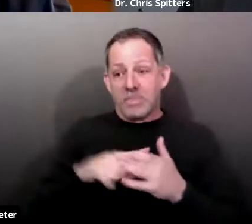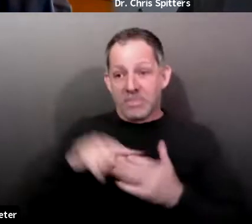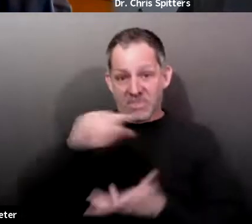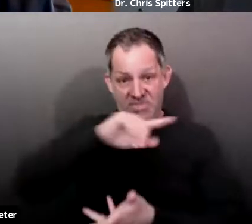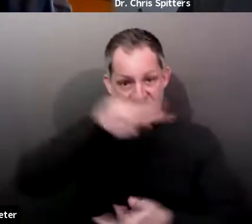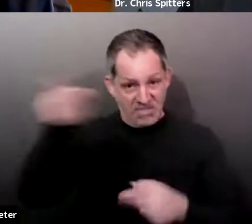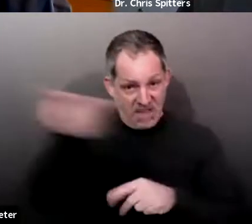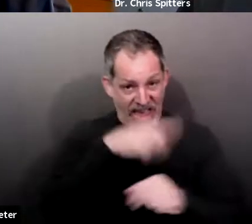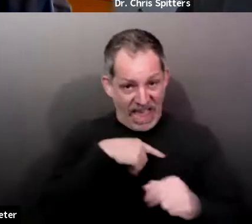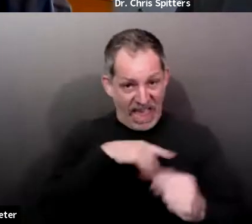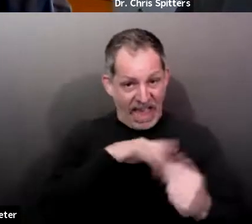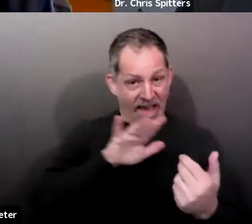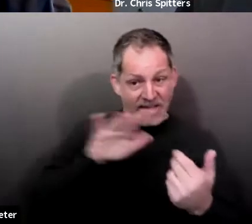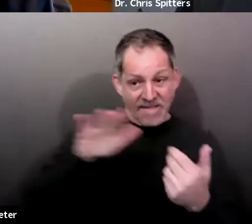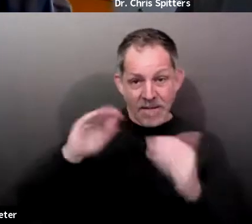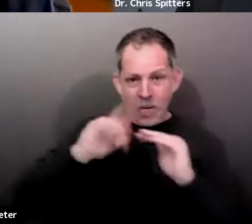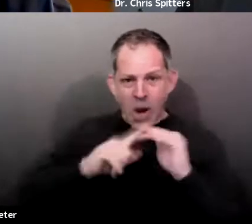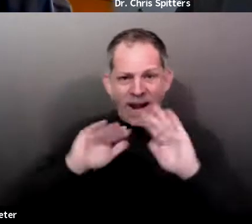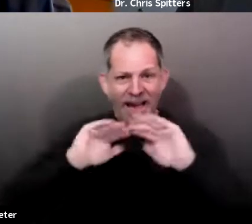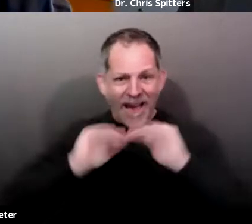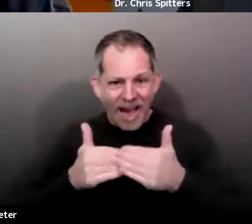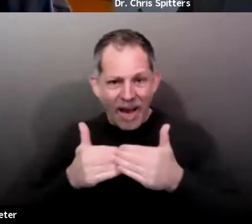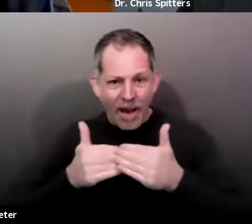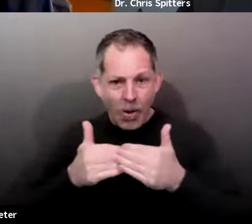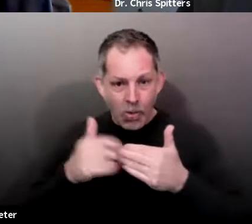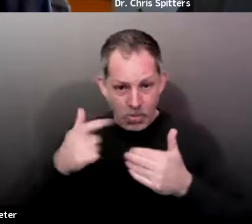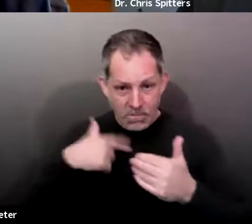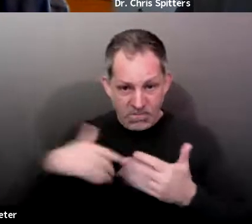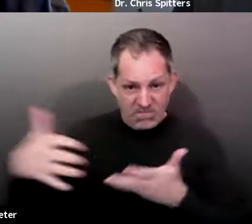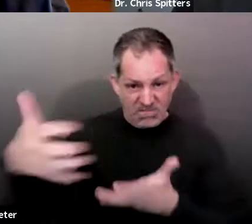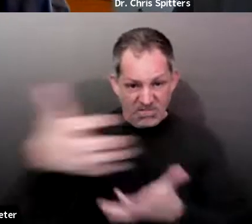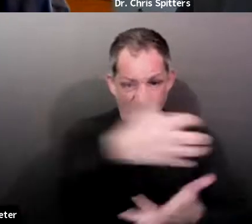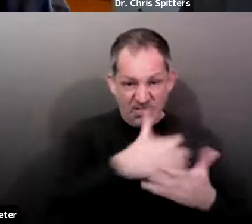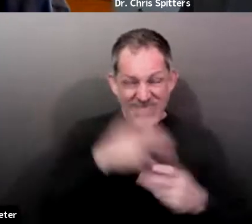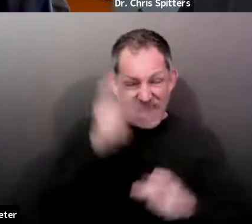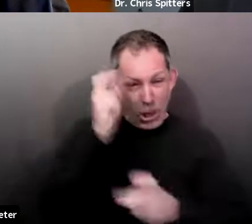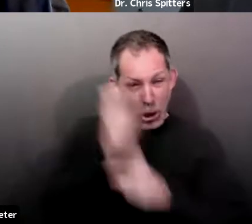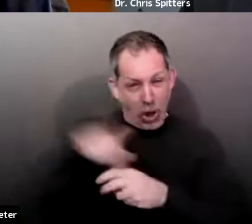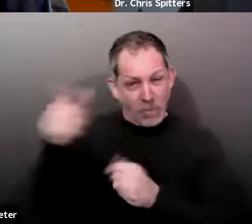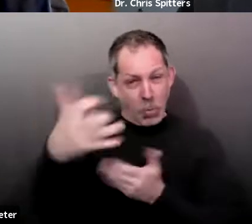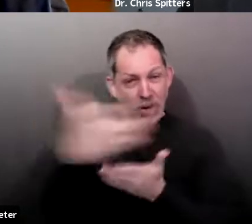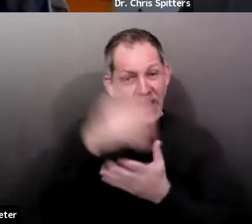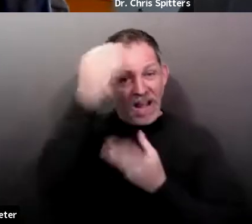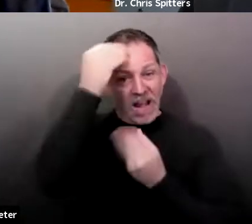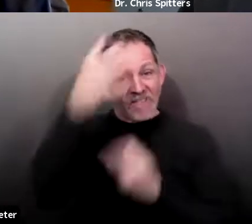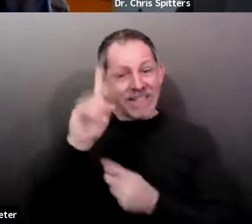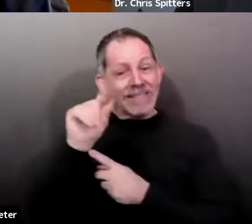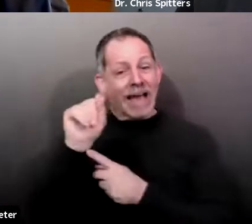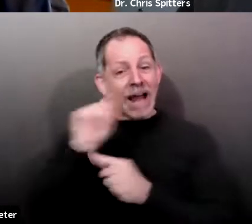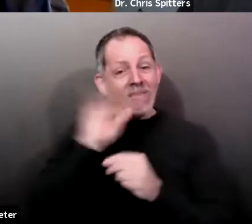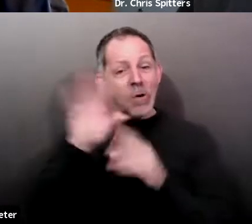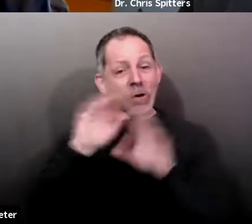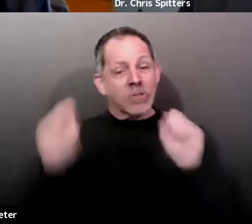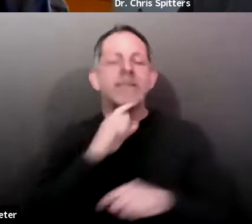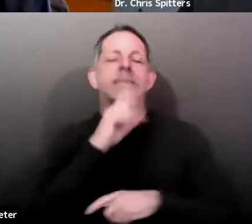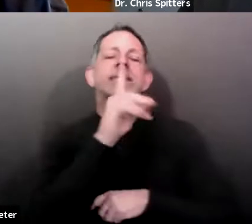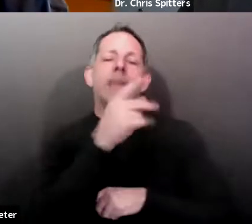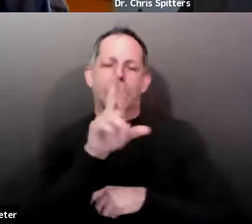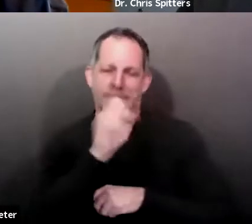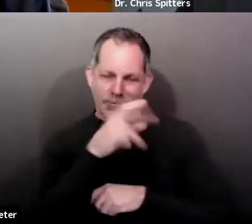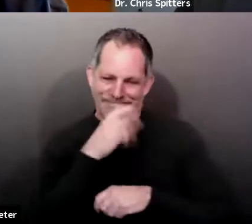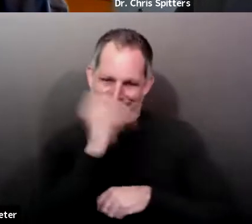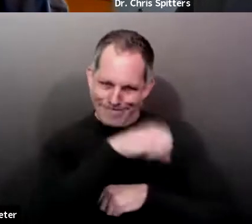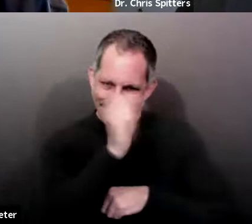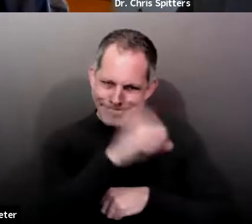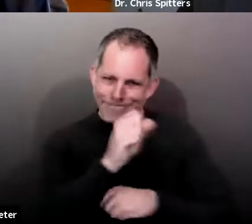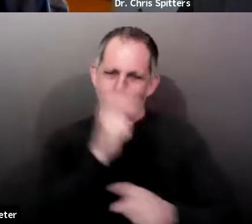little difficult. Is that fair to say? Uh, yes, it's extremely difficult. We have two people almost full-time on that right now. And,